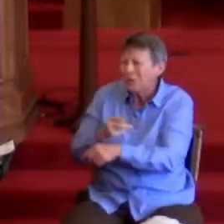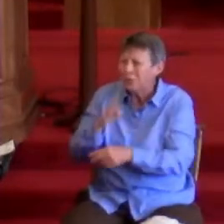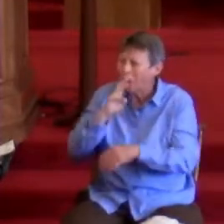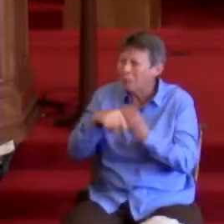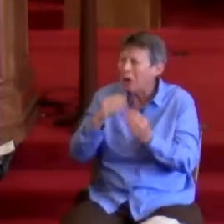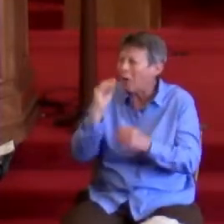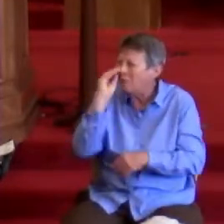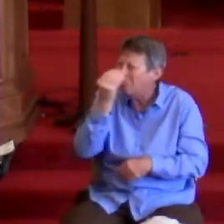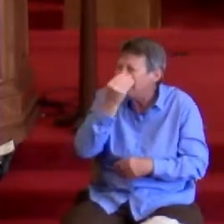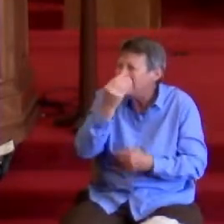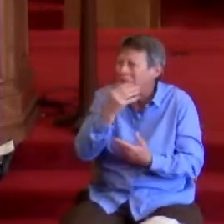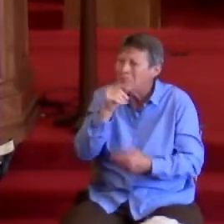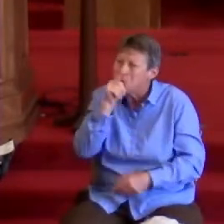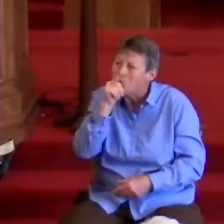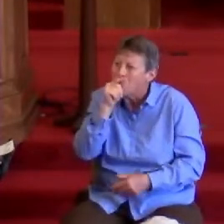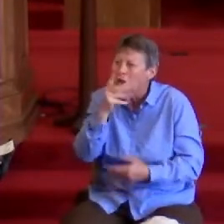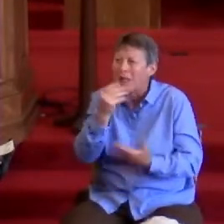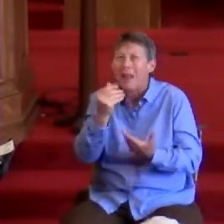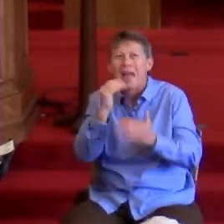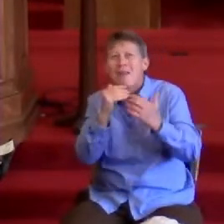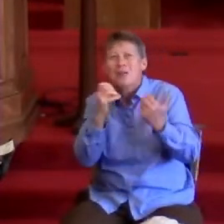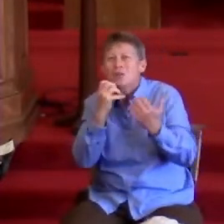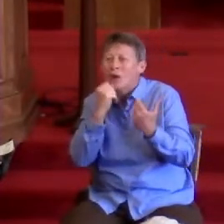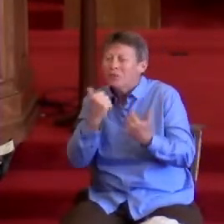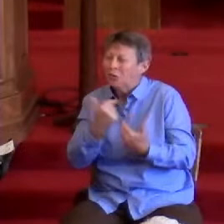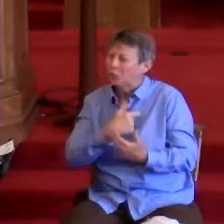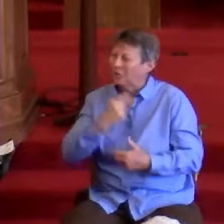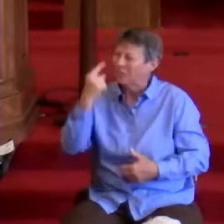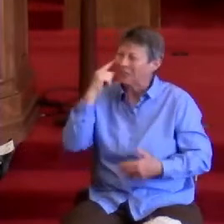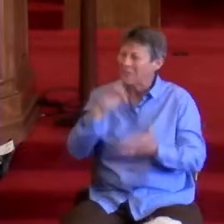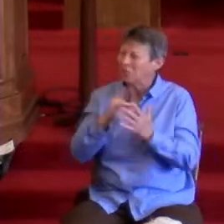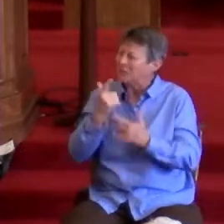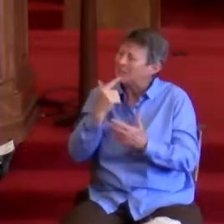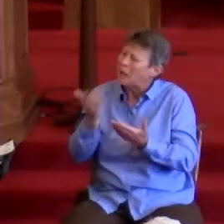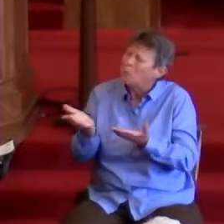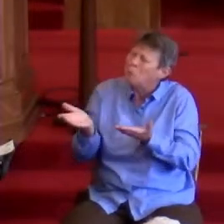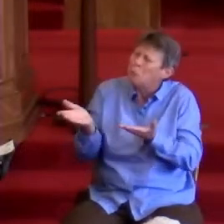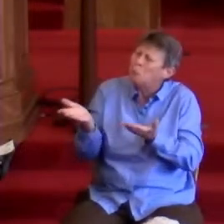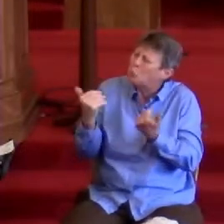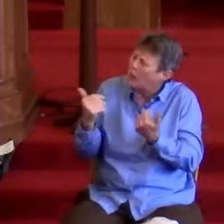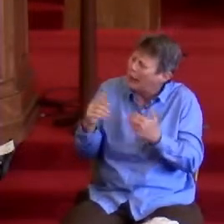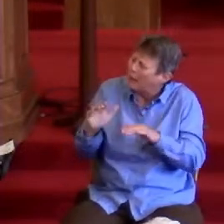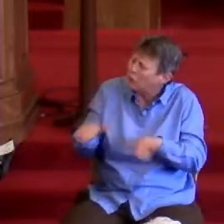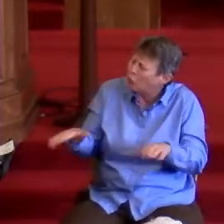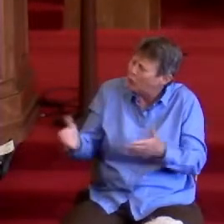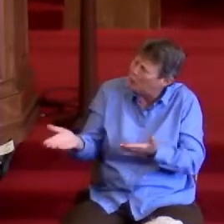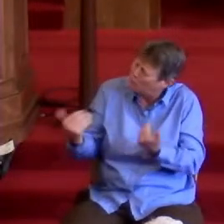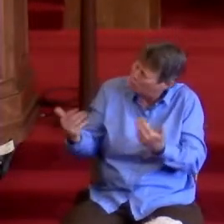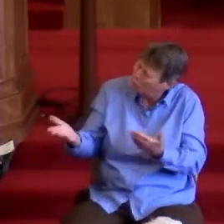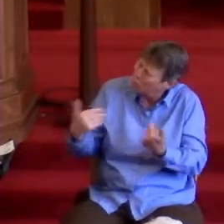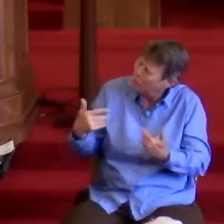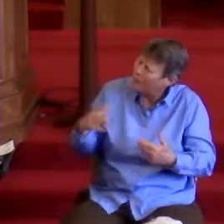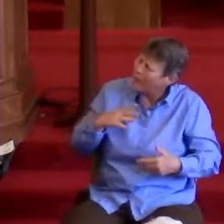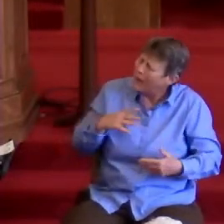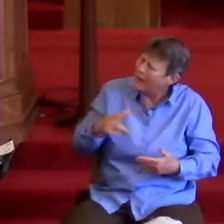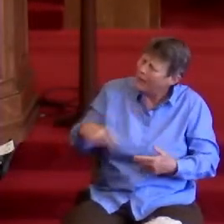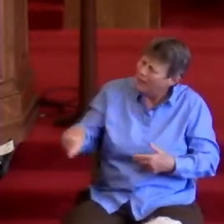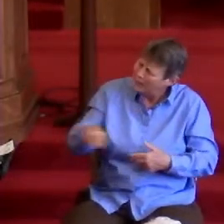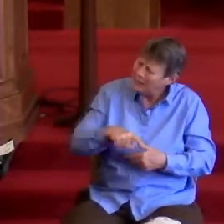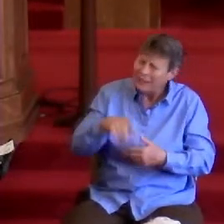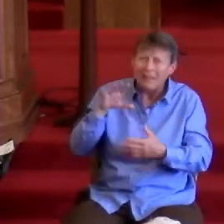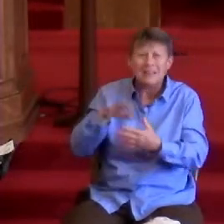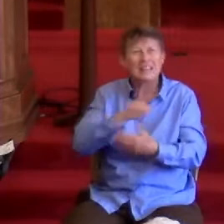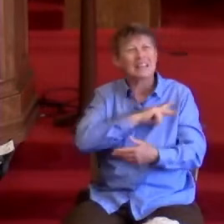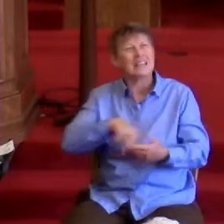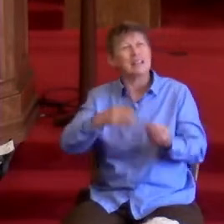in heaven. We think of Jesus saying, bring the little ones to me, do not hinder them, for to them belongs the